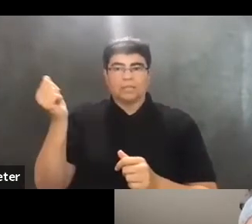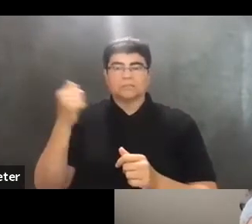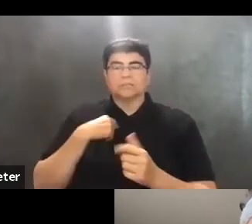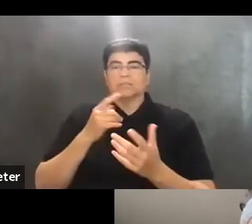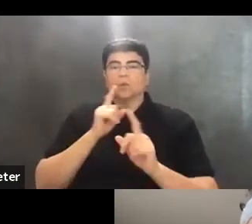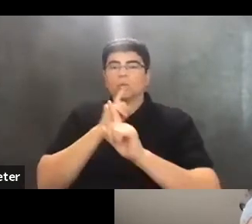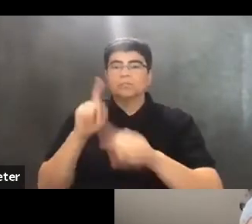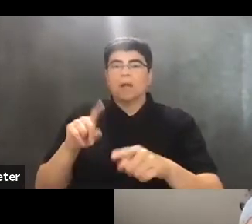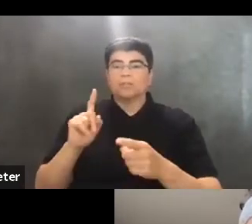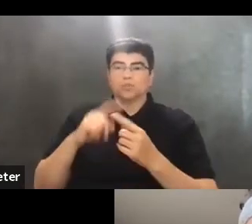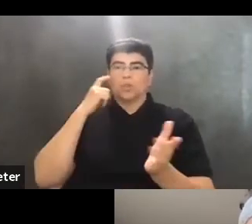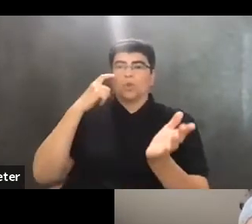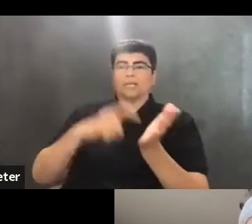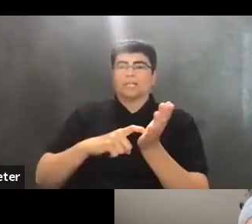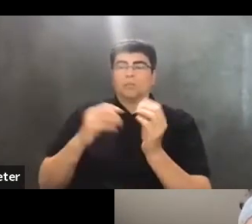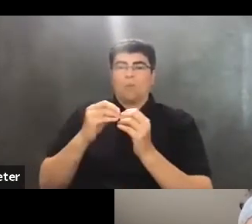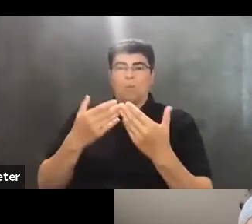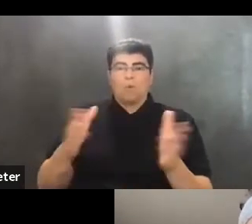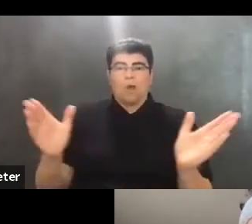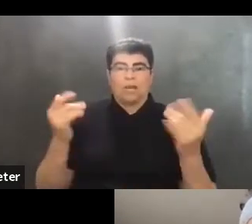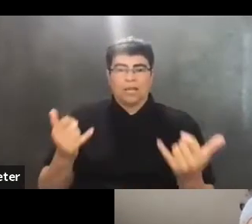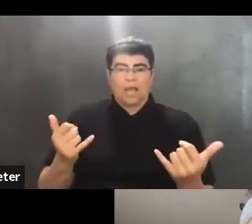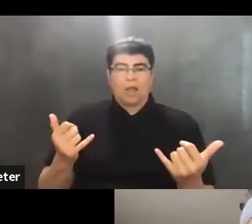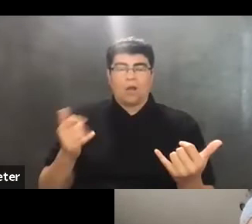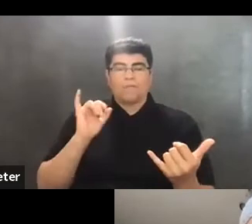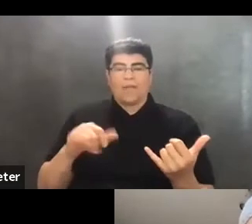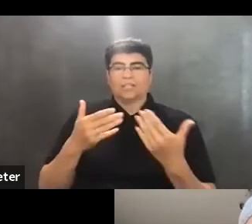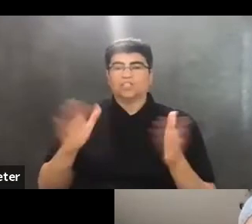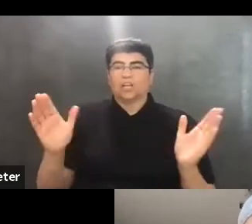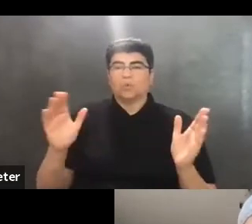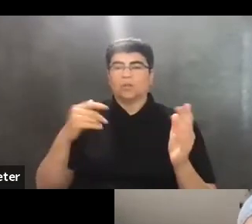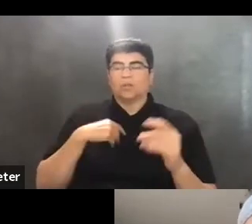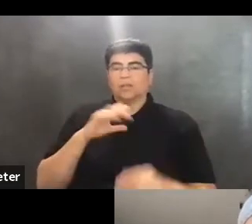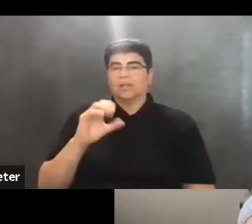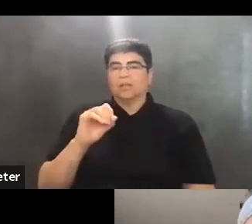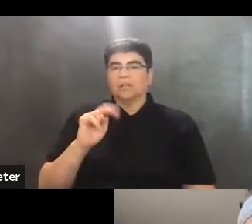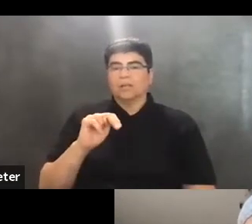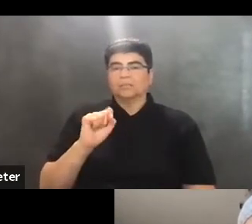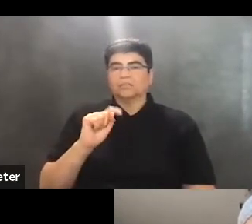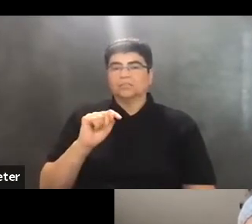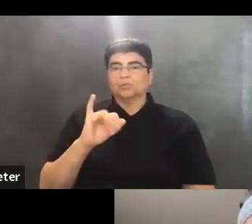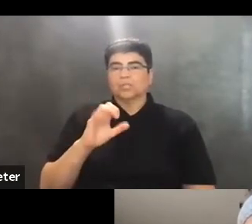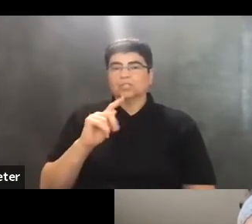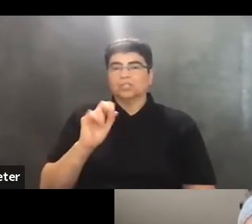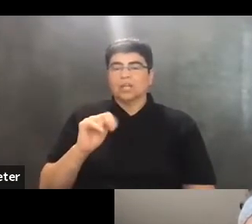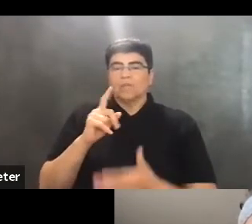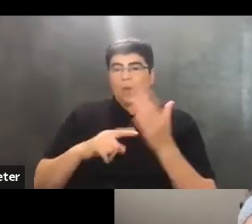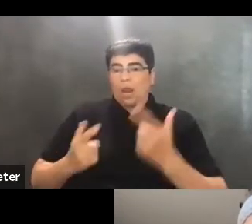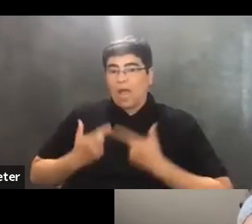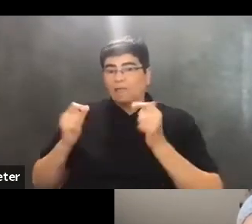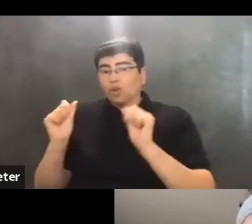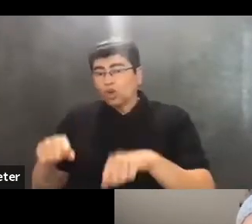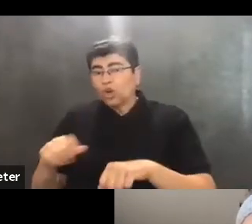recognition more broadly now of the general constriction of what life could and should be.